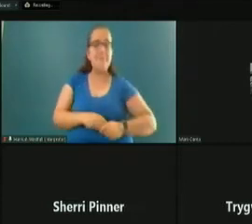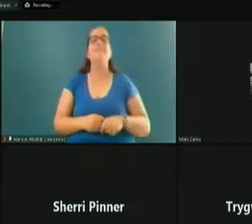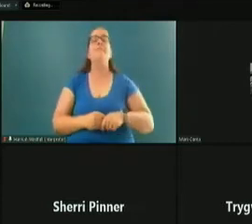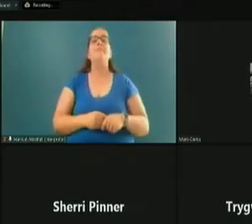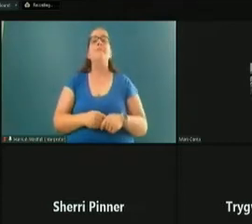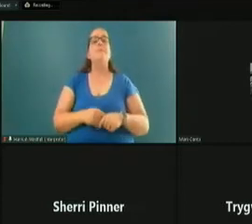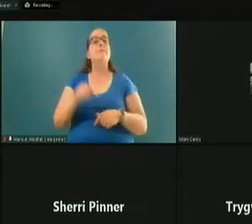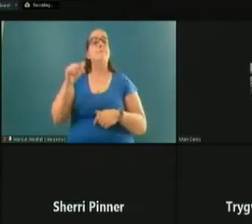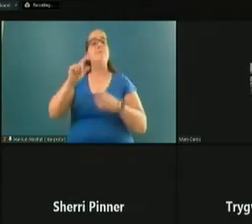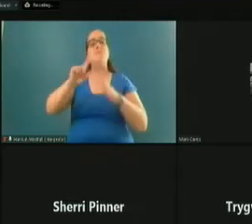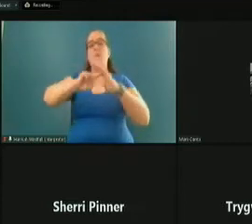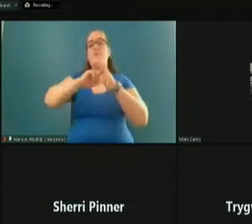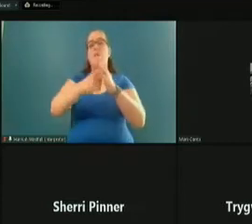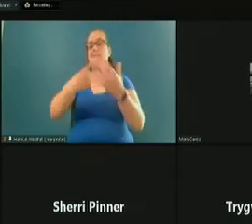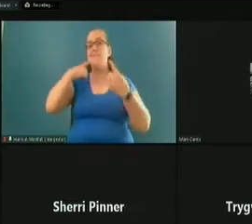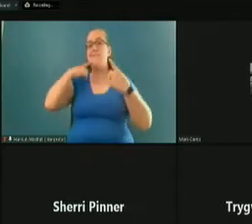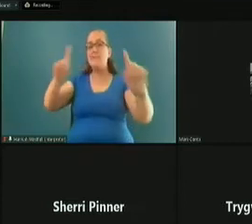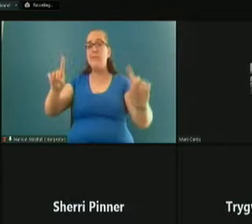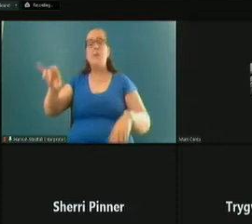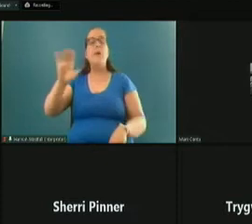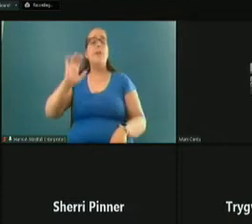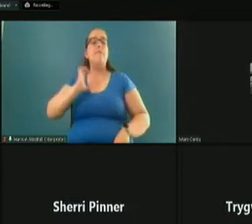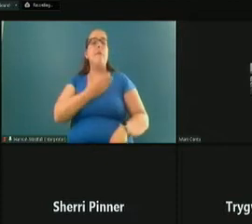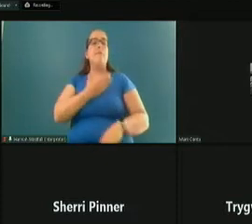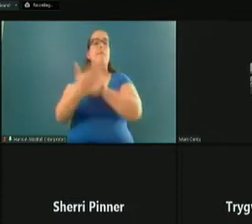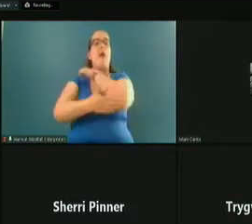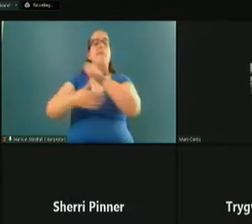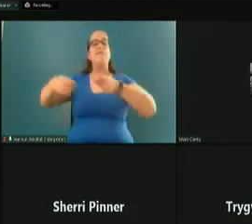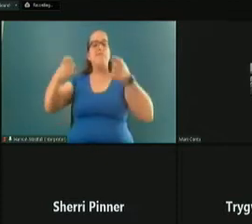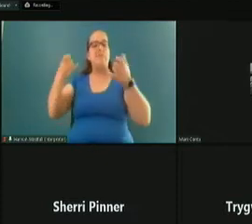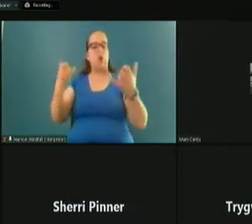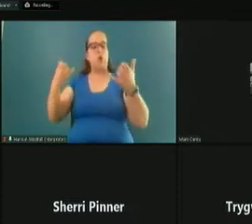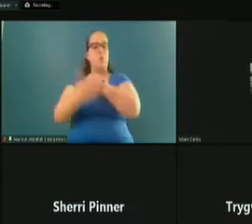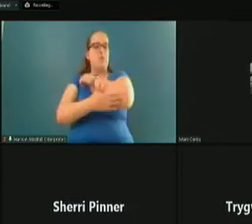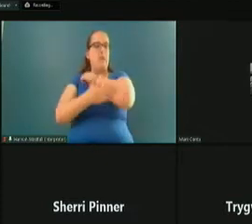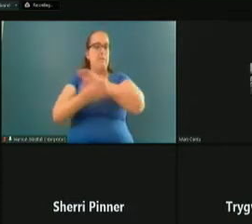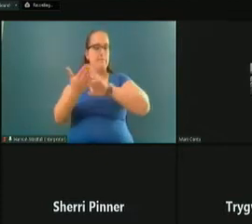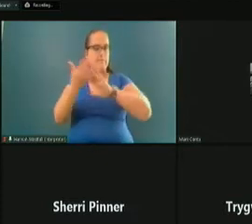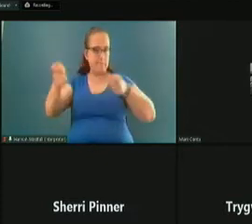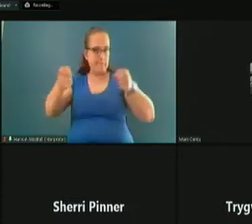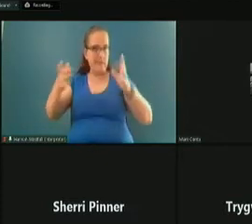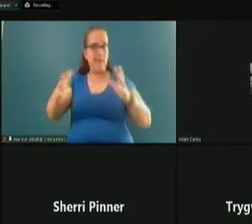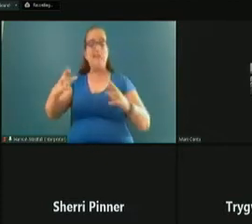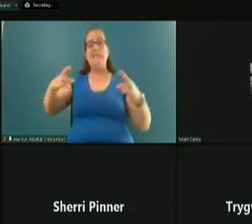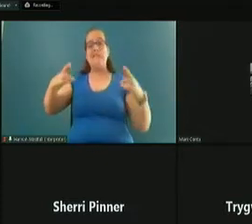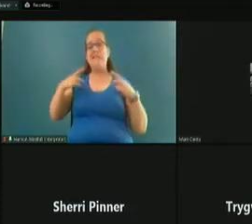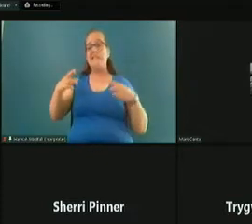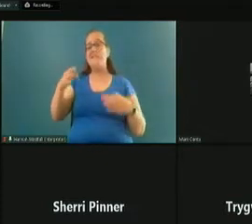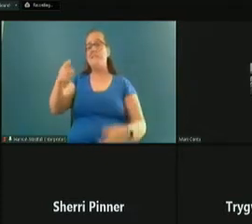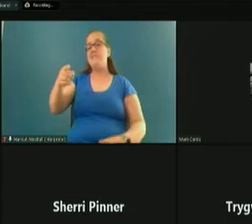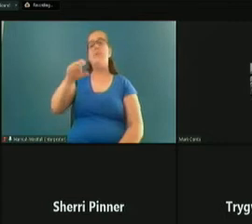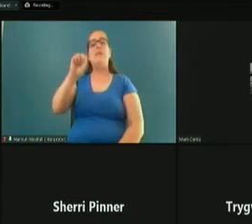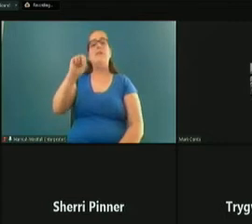This all started with the announcement of our County Administrator, our current County Administrator, retiring in September of